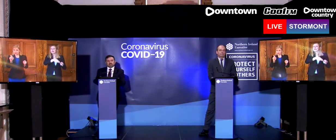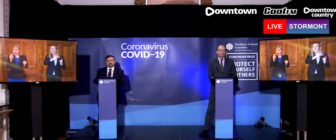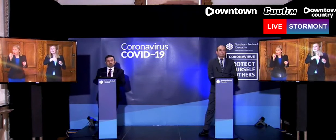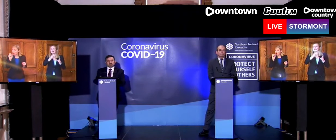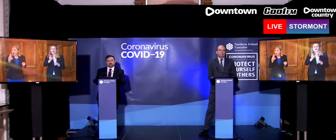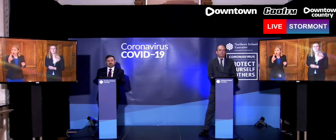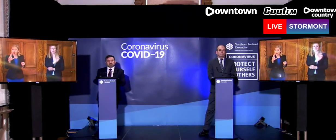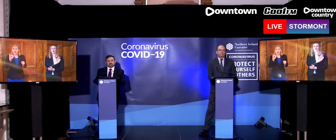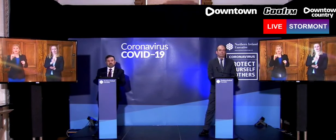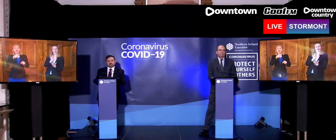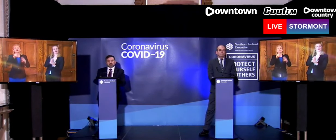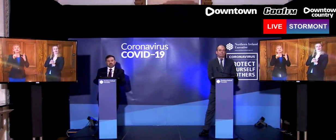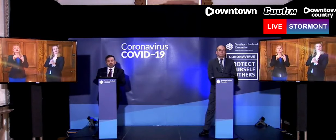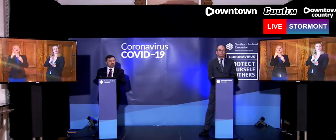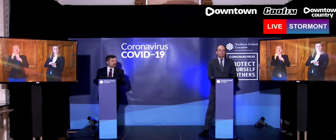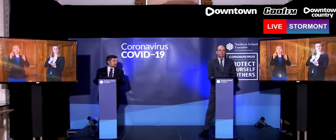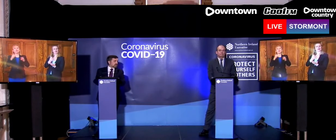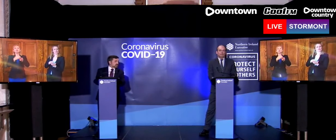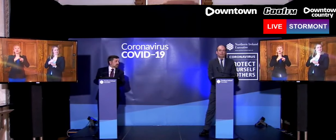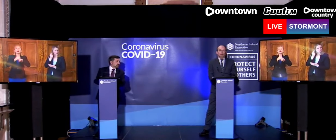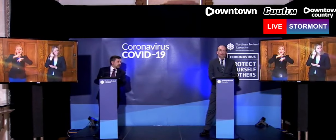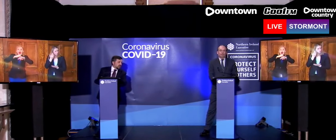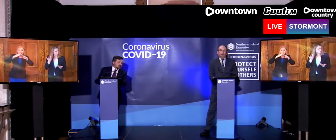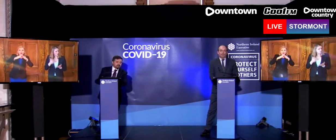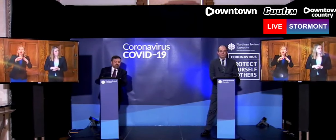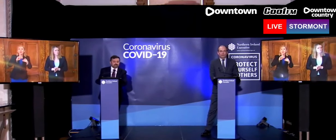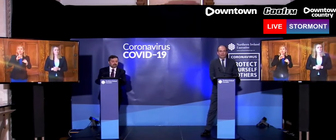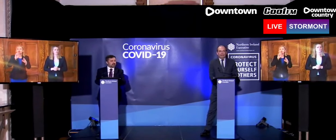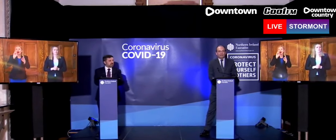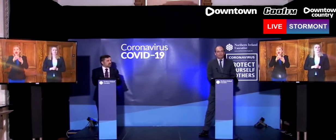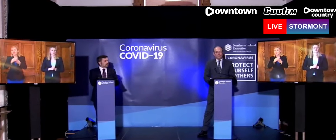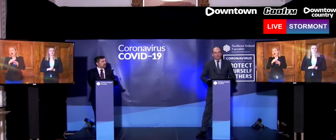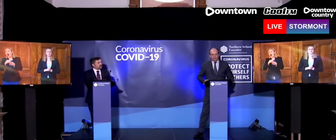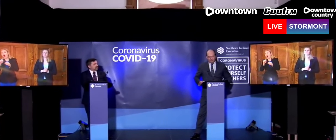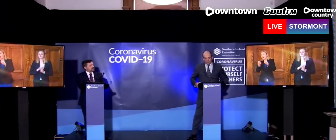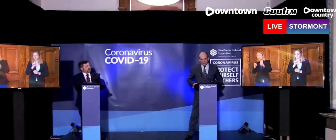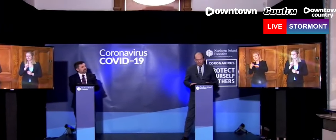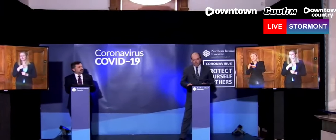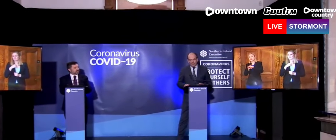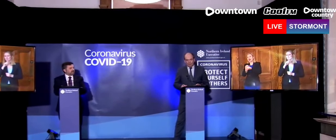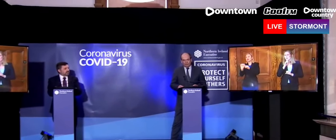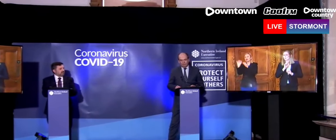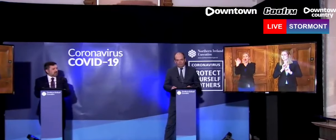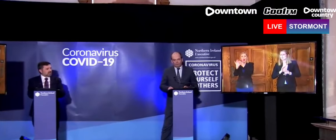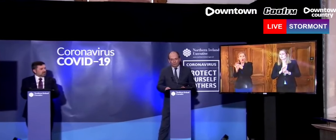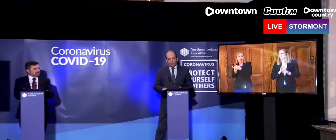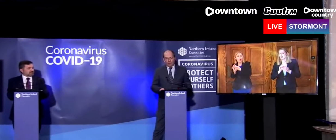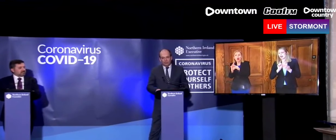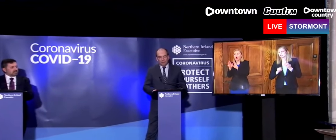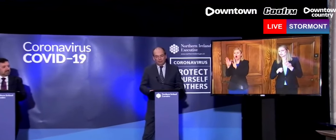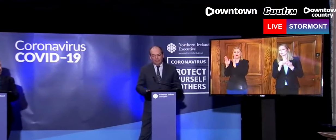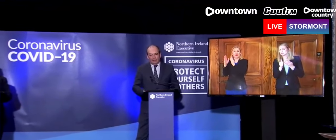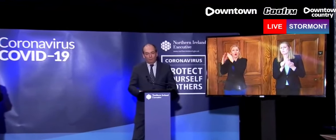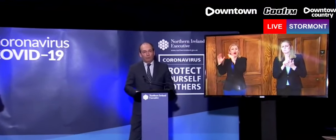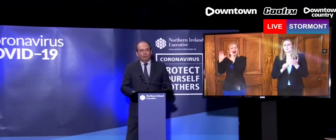also dying from this terrible virus? If I could deal with the last of those questions first, Ken, thank you for the